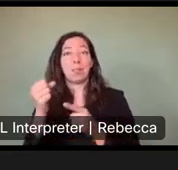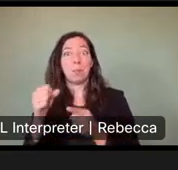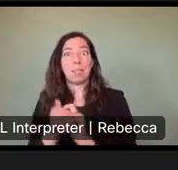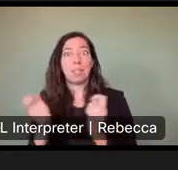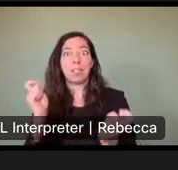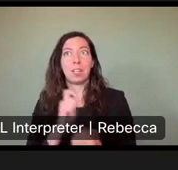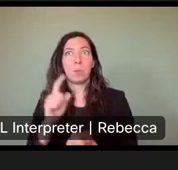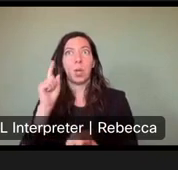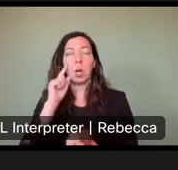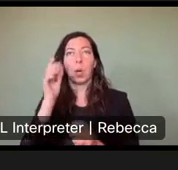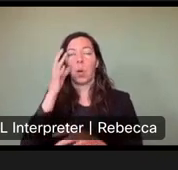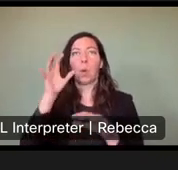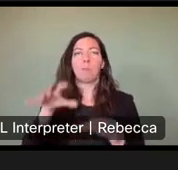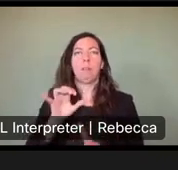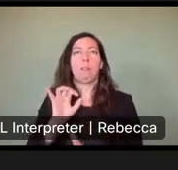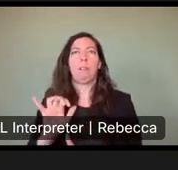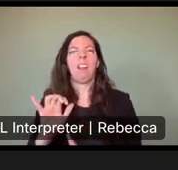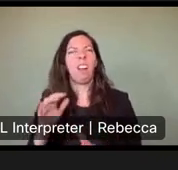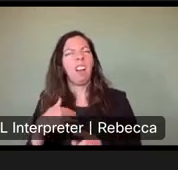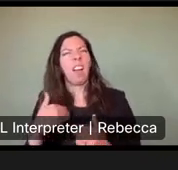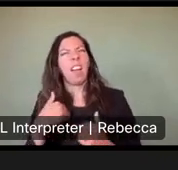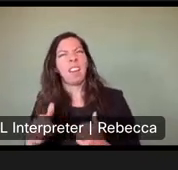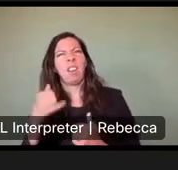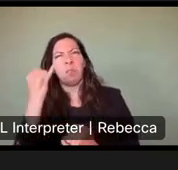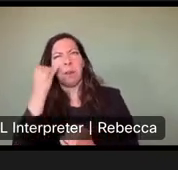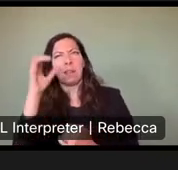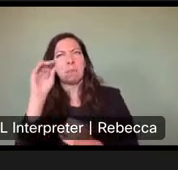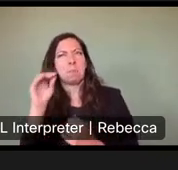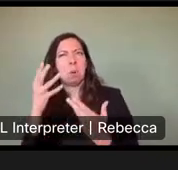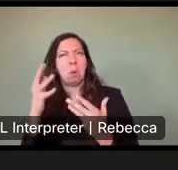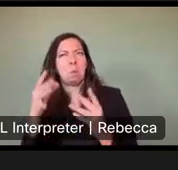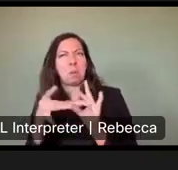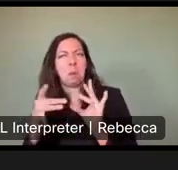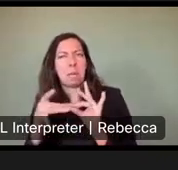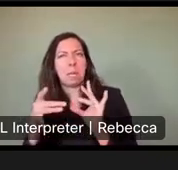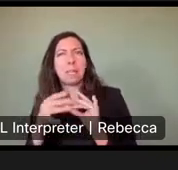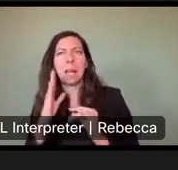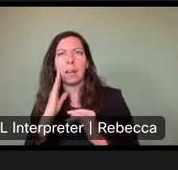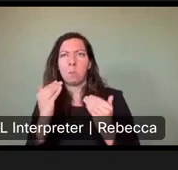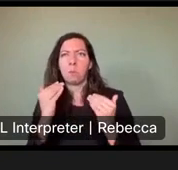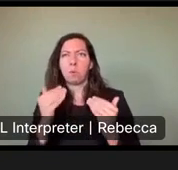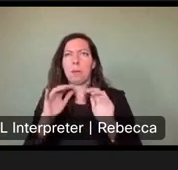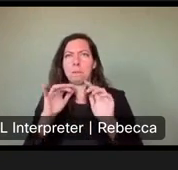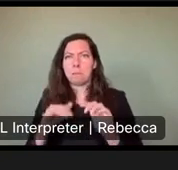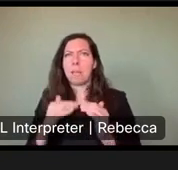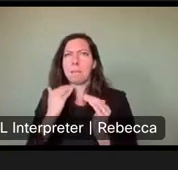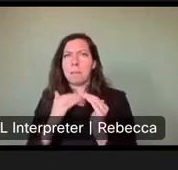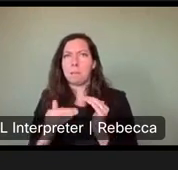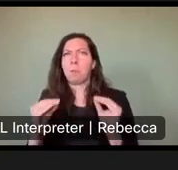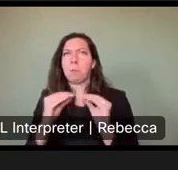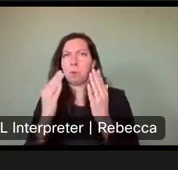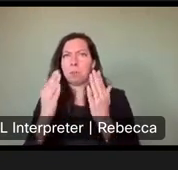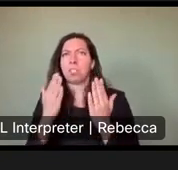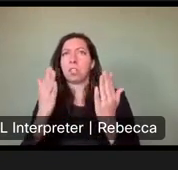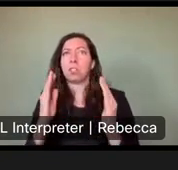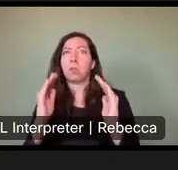I provided more specific thoughts and other comments and plan to write an email directly. Uh, with some suggestions that are hopefully helpful.